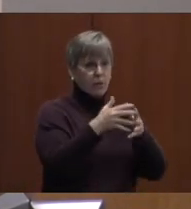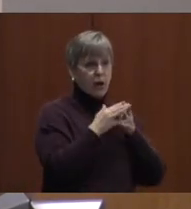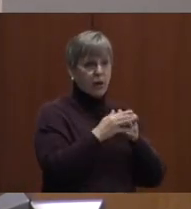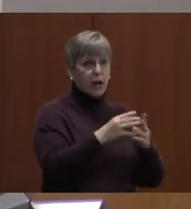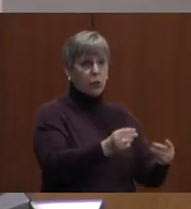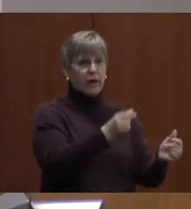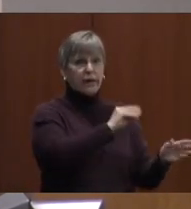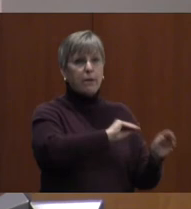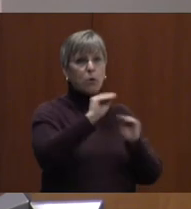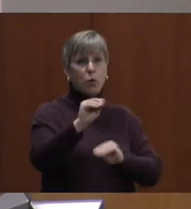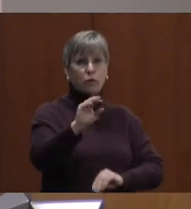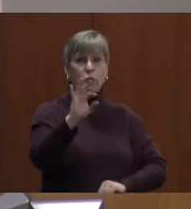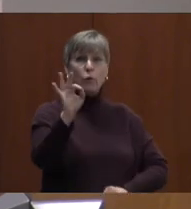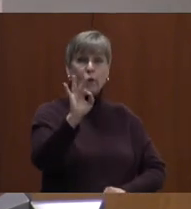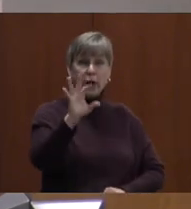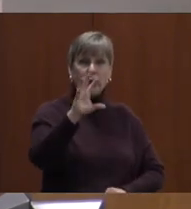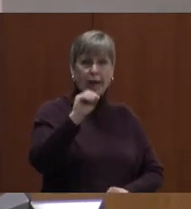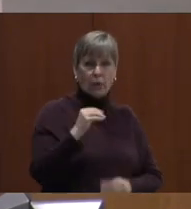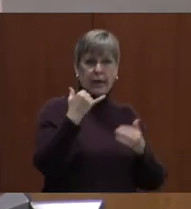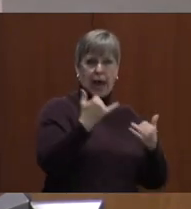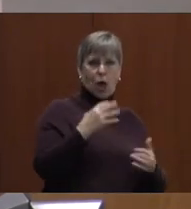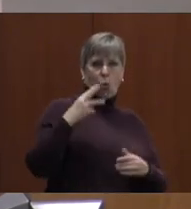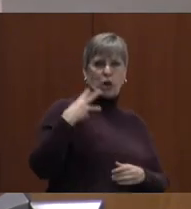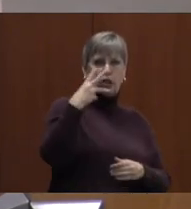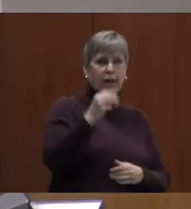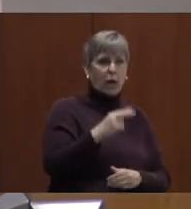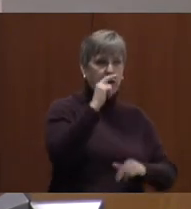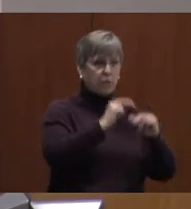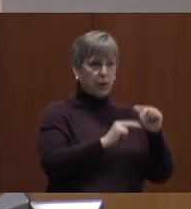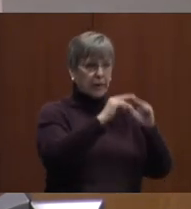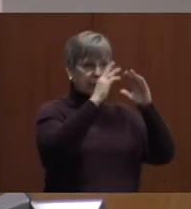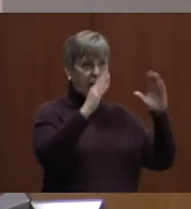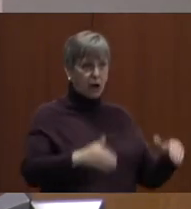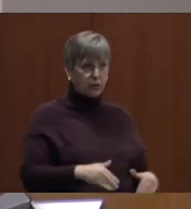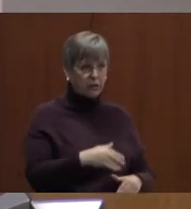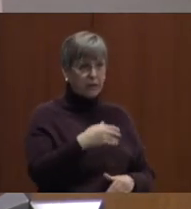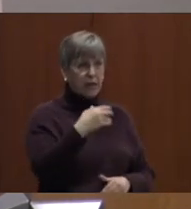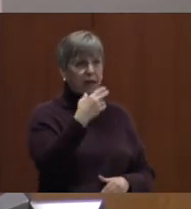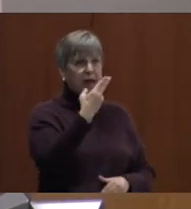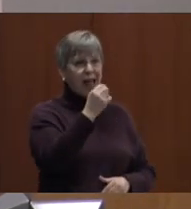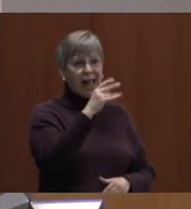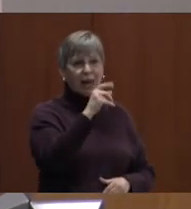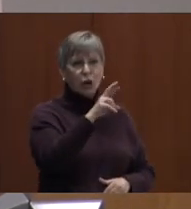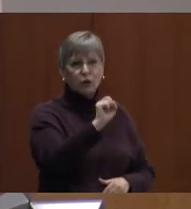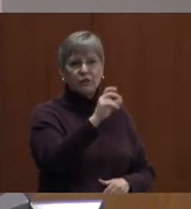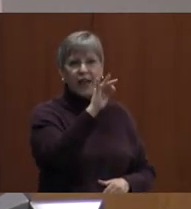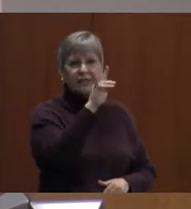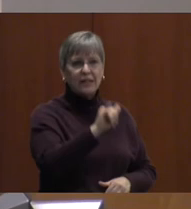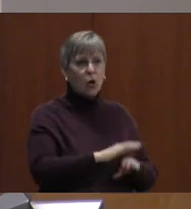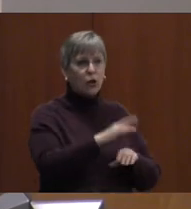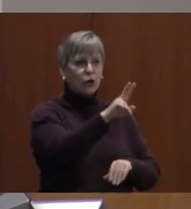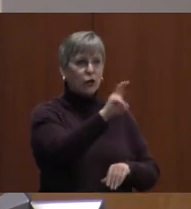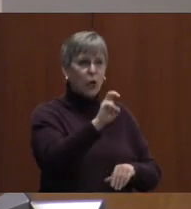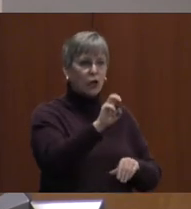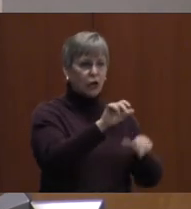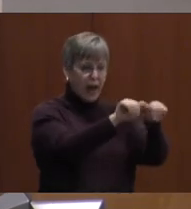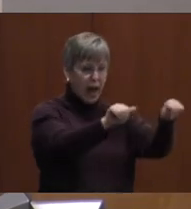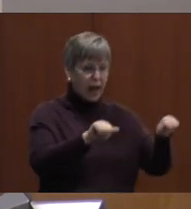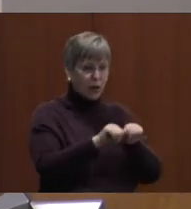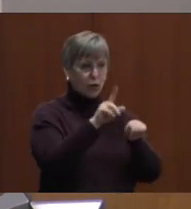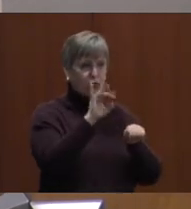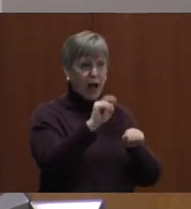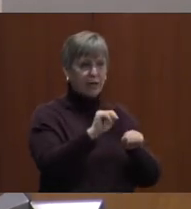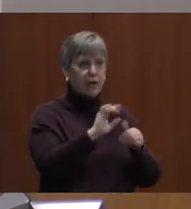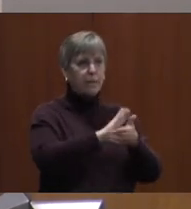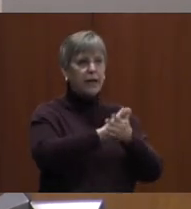Frederick County, now Washington County, and built his house, Hager's Fancy, on a 200-acre track, which quickly